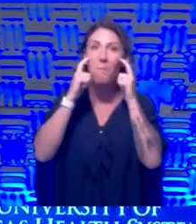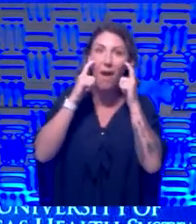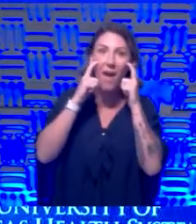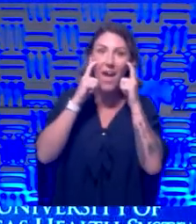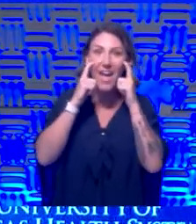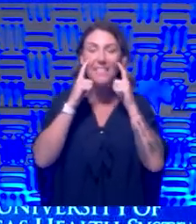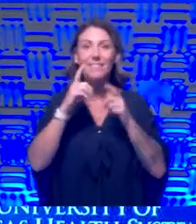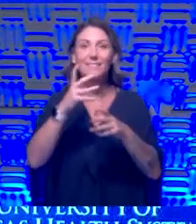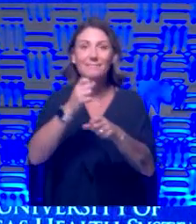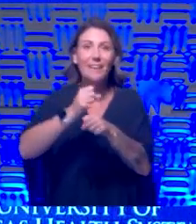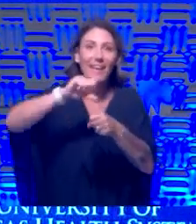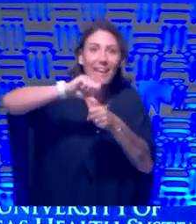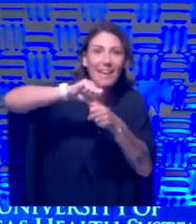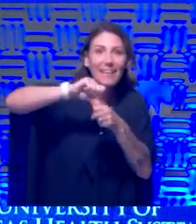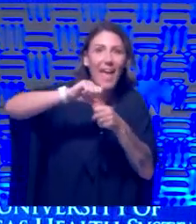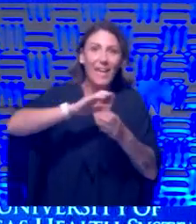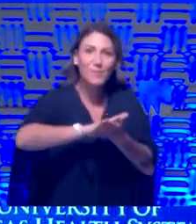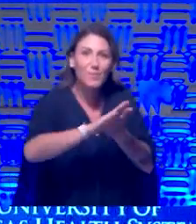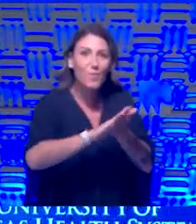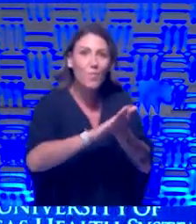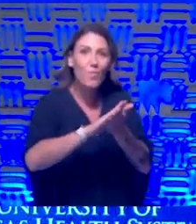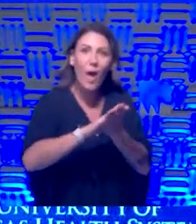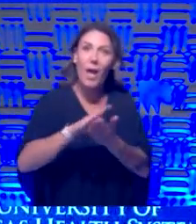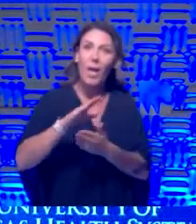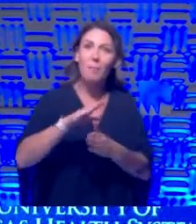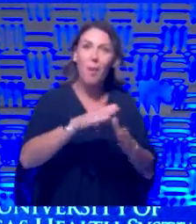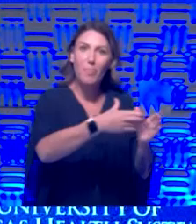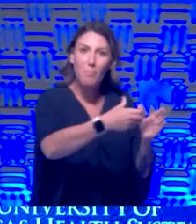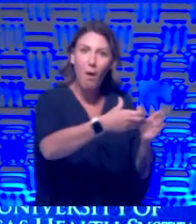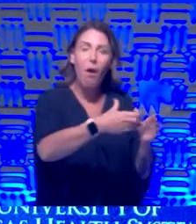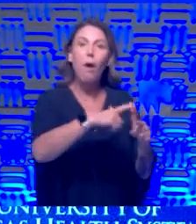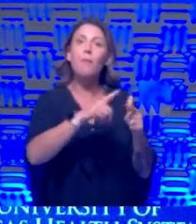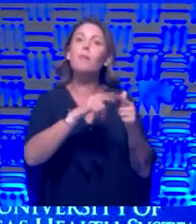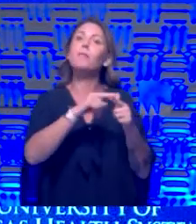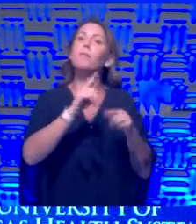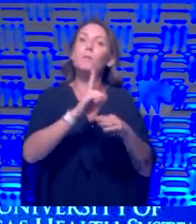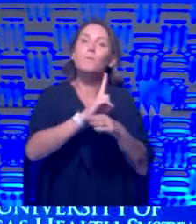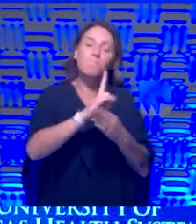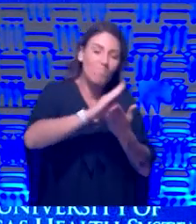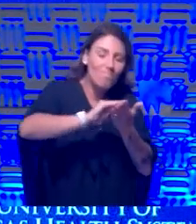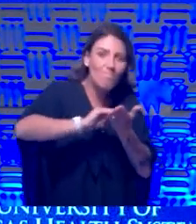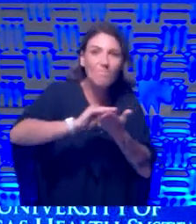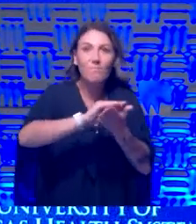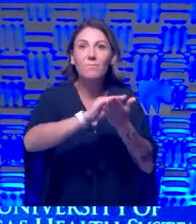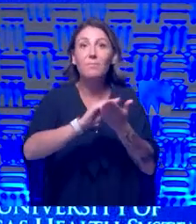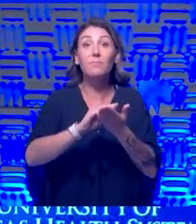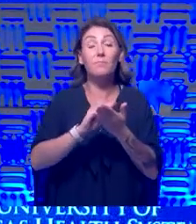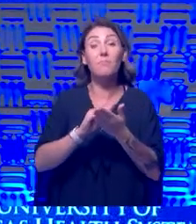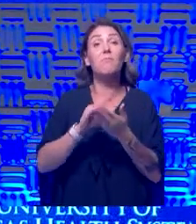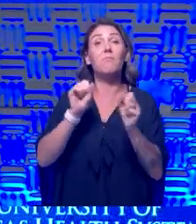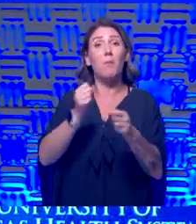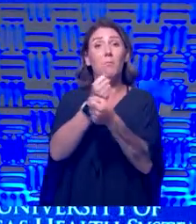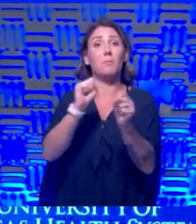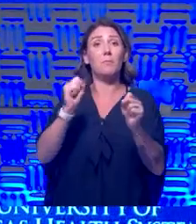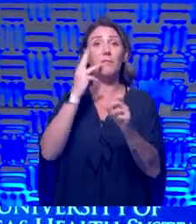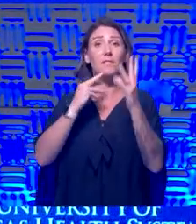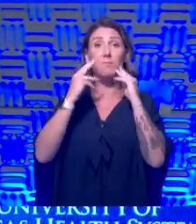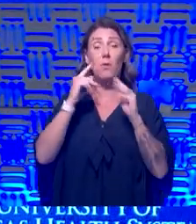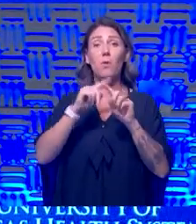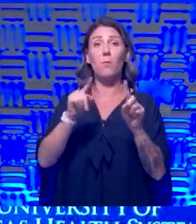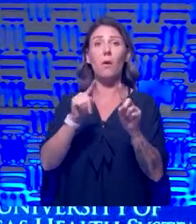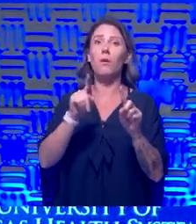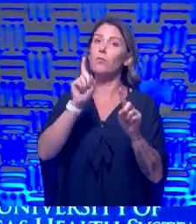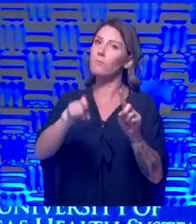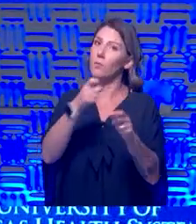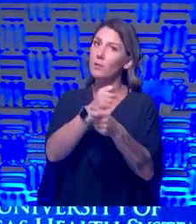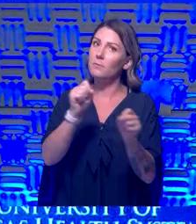gas pump, got my alcohol wipes ready to go. And I think you can make it a really safe experience, but you have to be smart about how you travel. It's all about